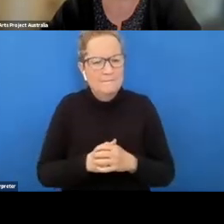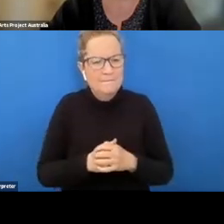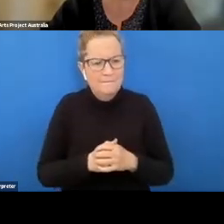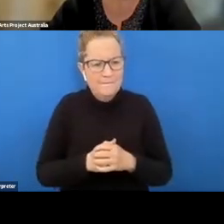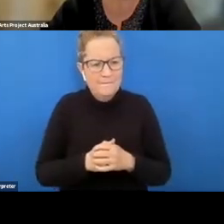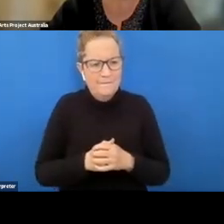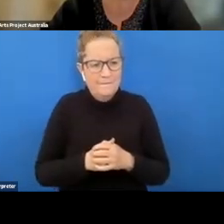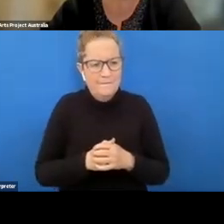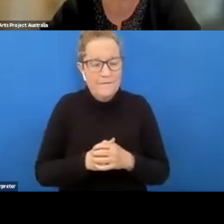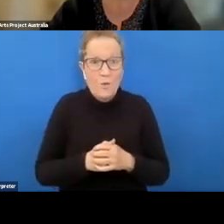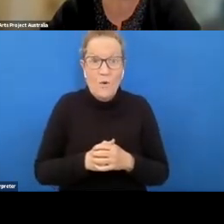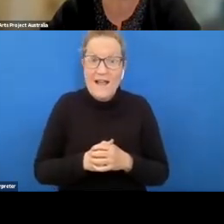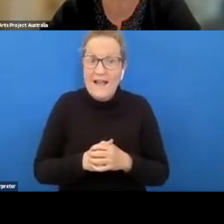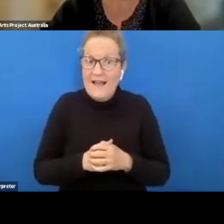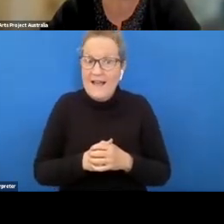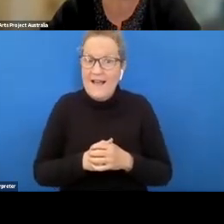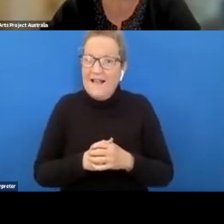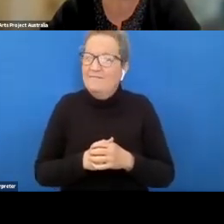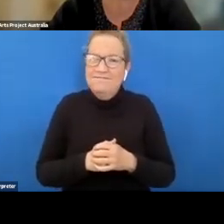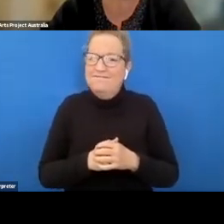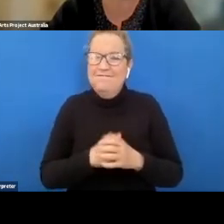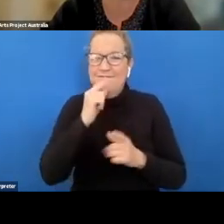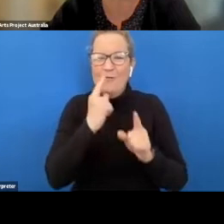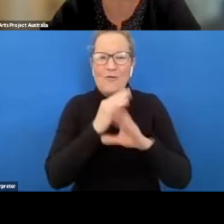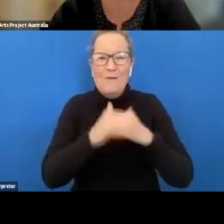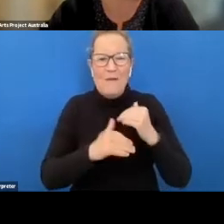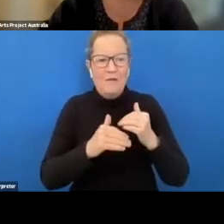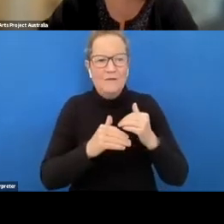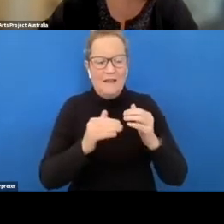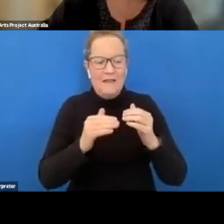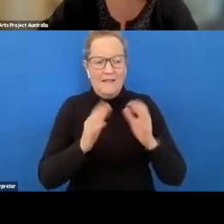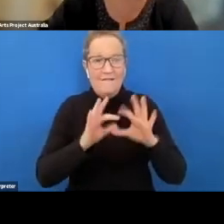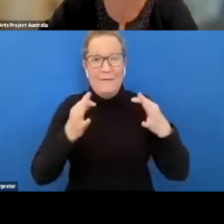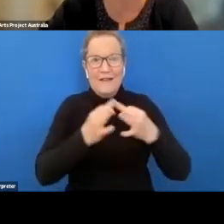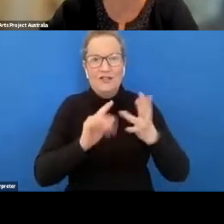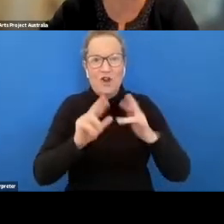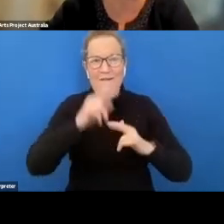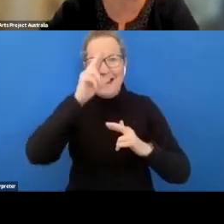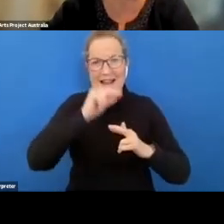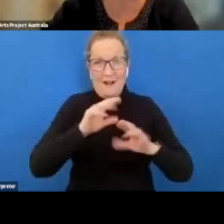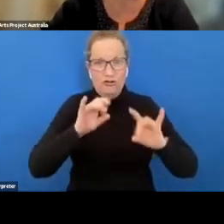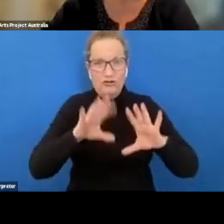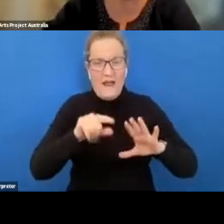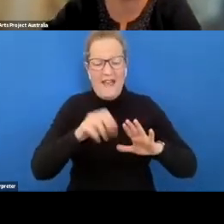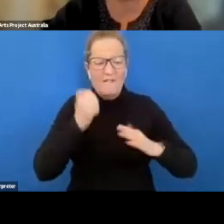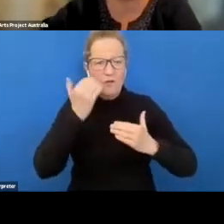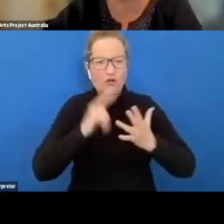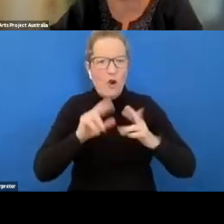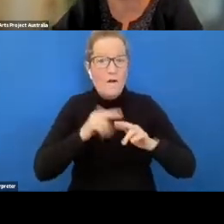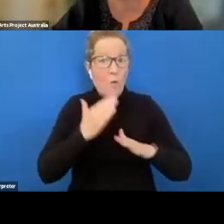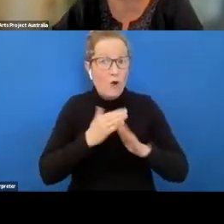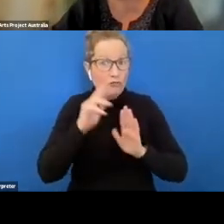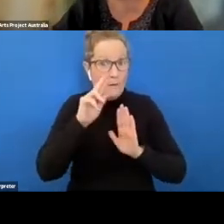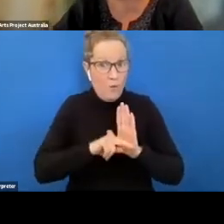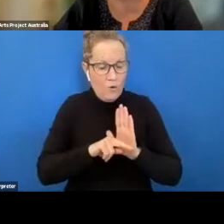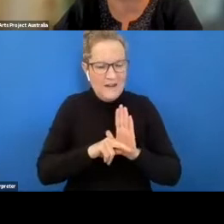well i could go to the foundation of young australians they have a future of work report uh which just